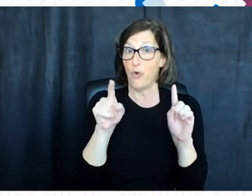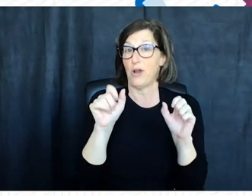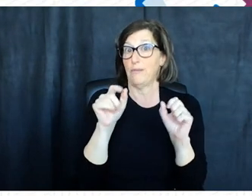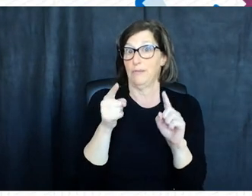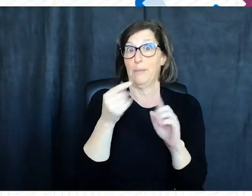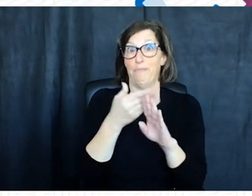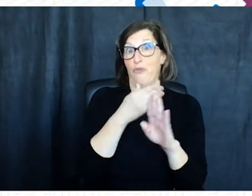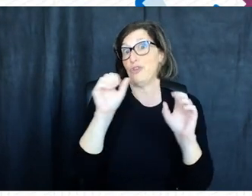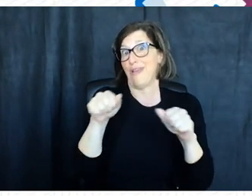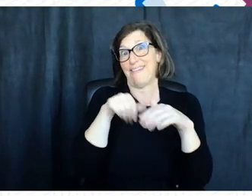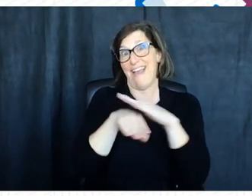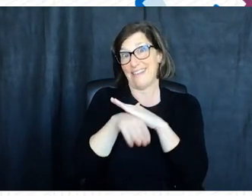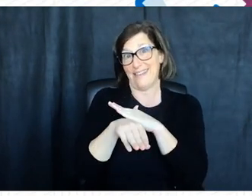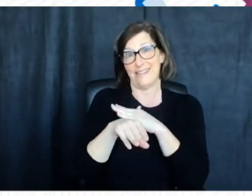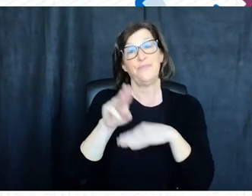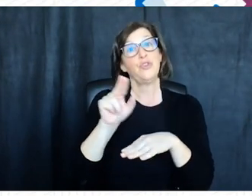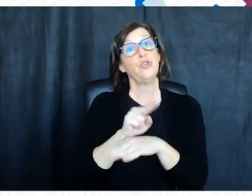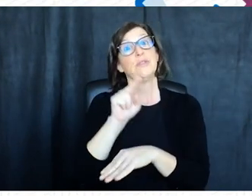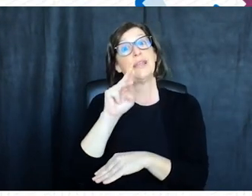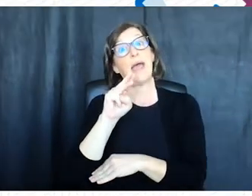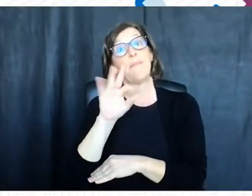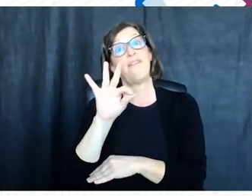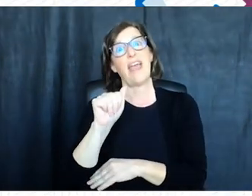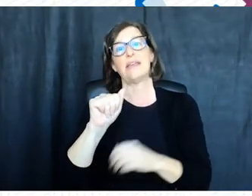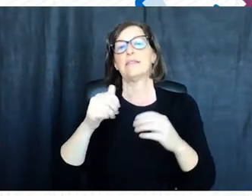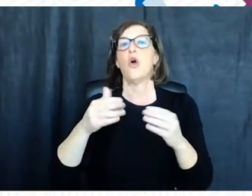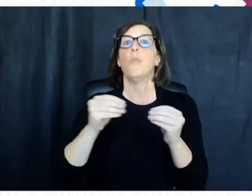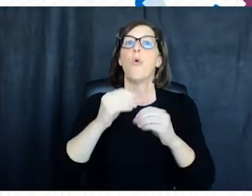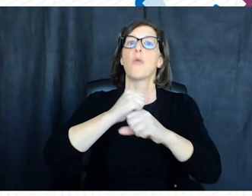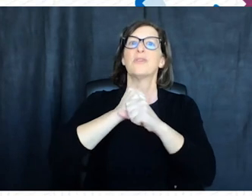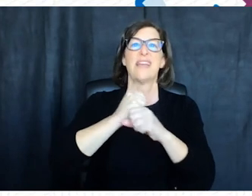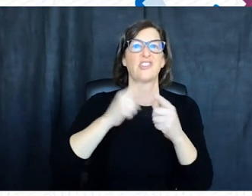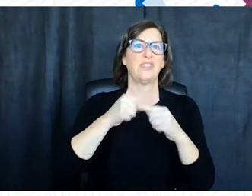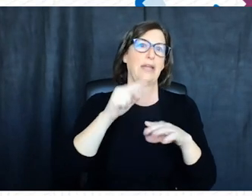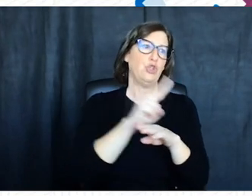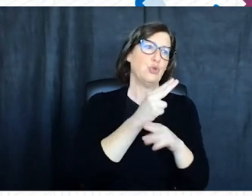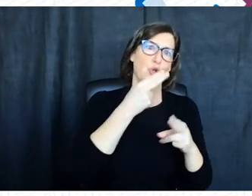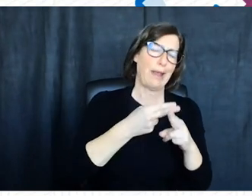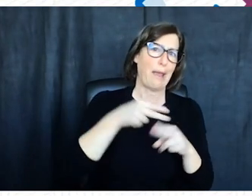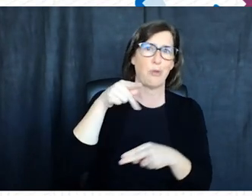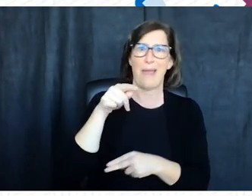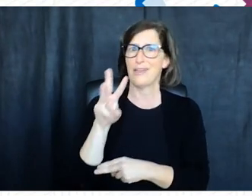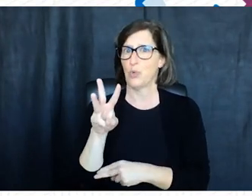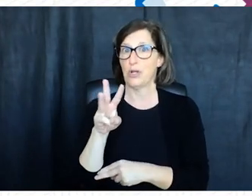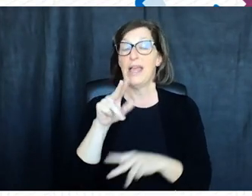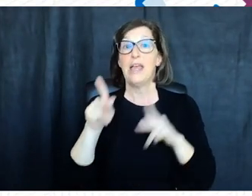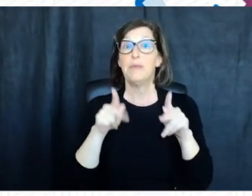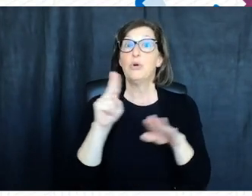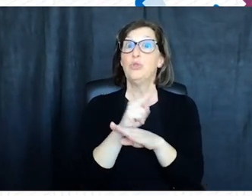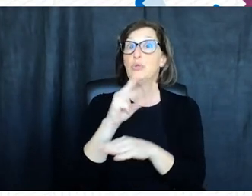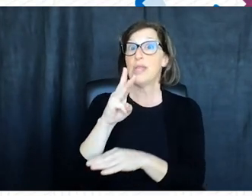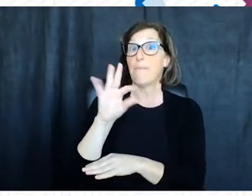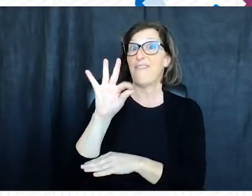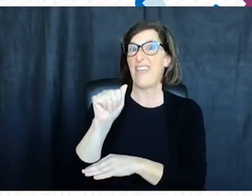service grants you access using mfa protects your account more than just a username or password in fact users who enable